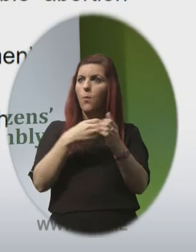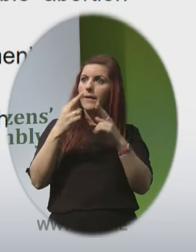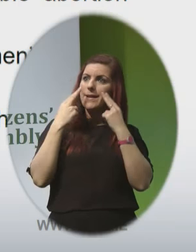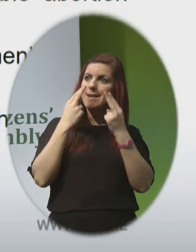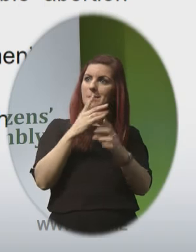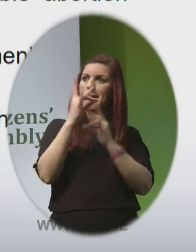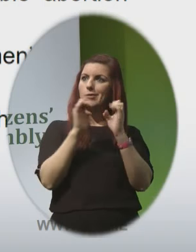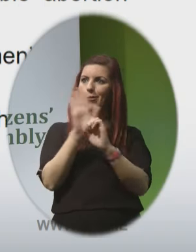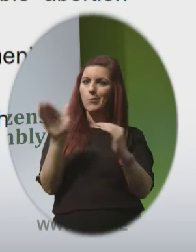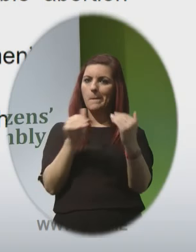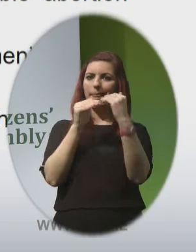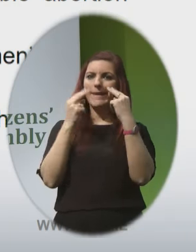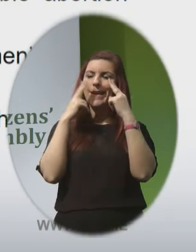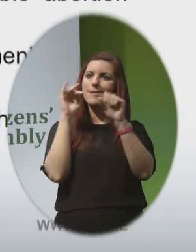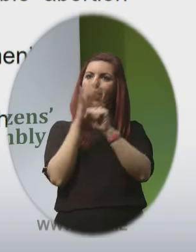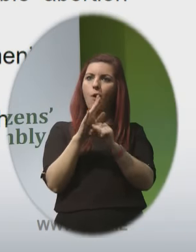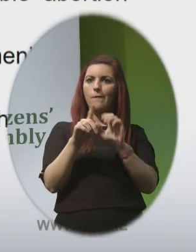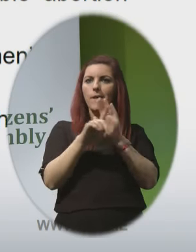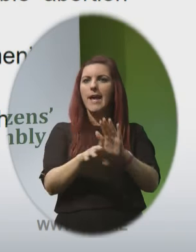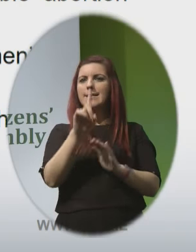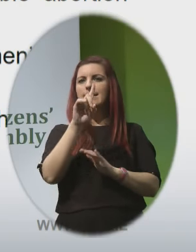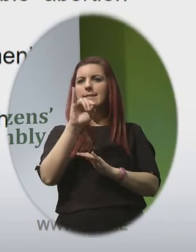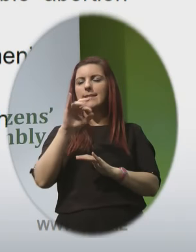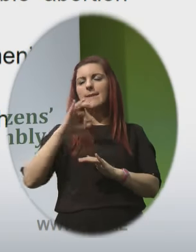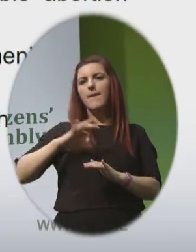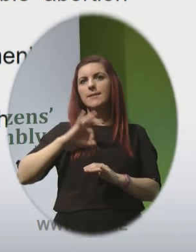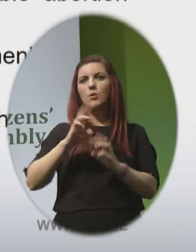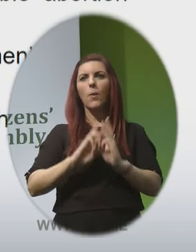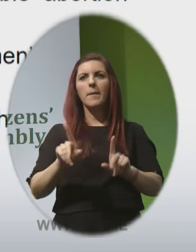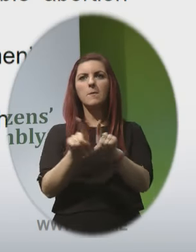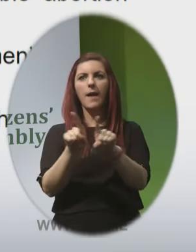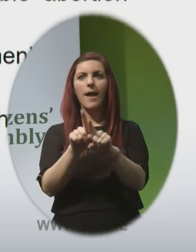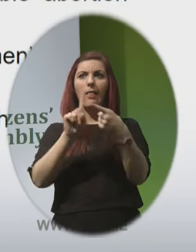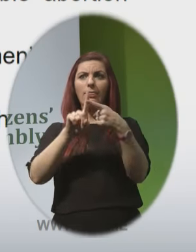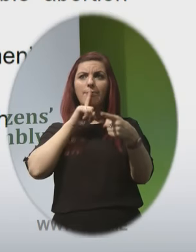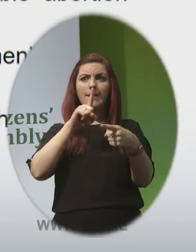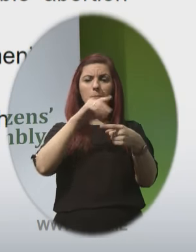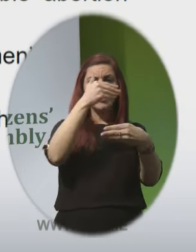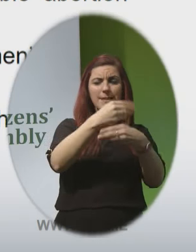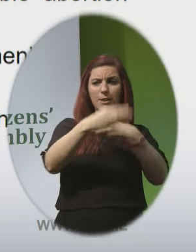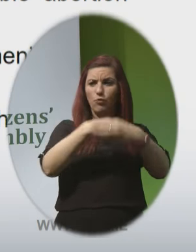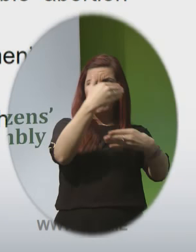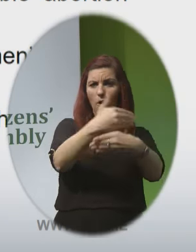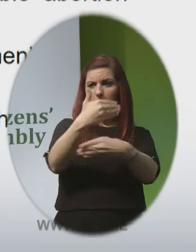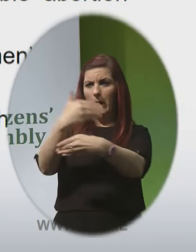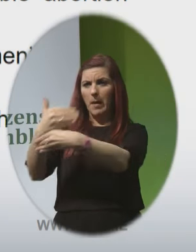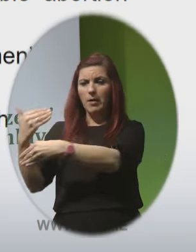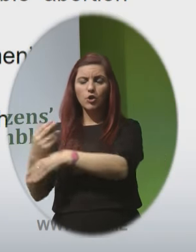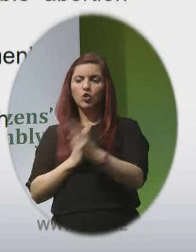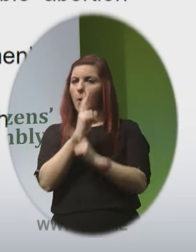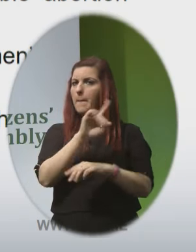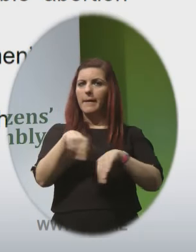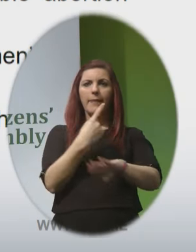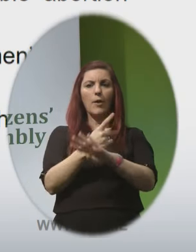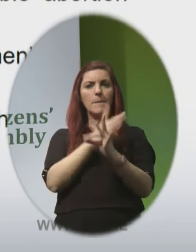to meet the needs of disadvantaged women and that administrative or procedural barriers should not be put in place to make it